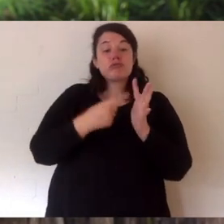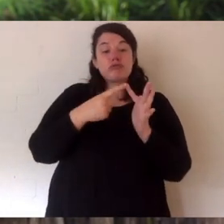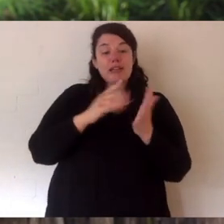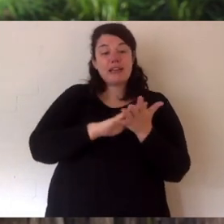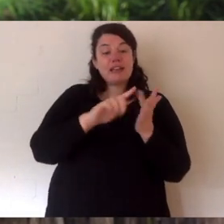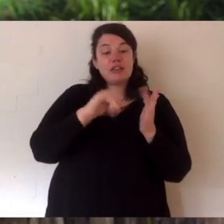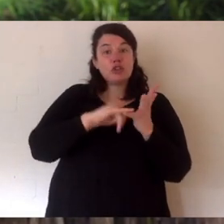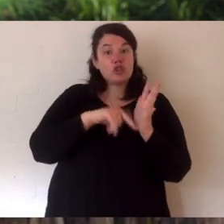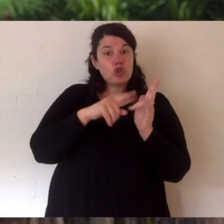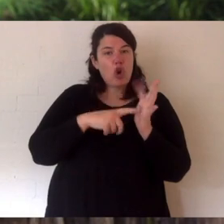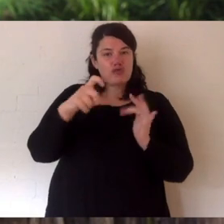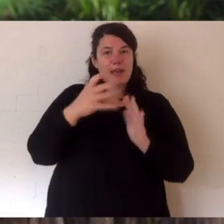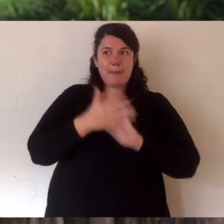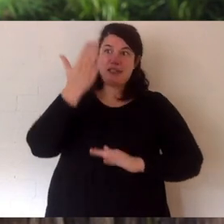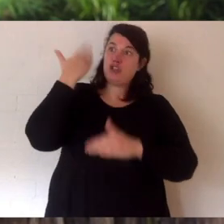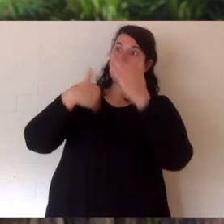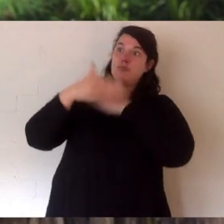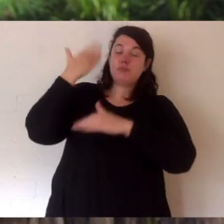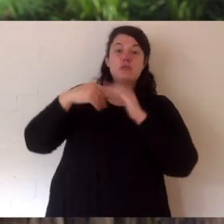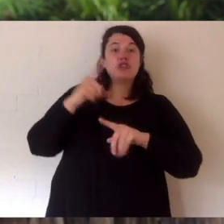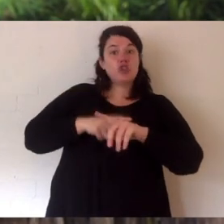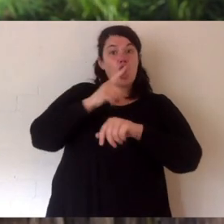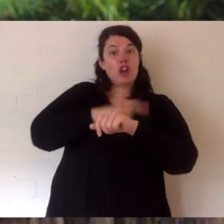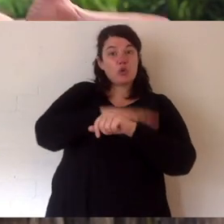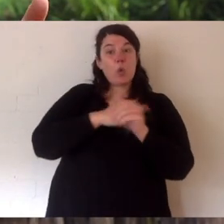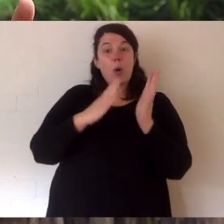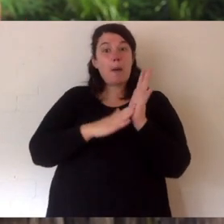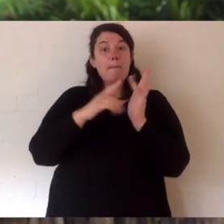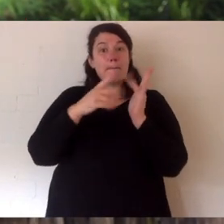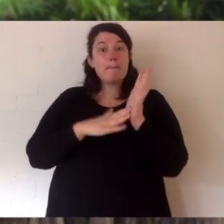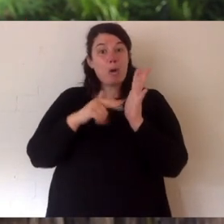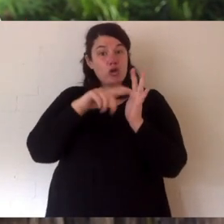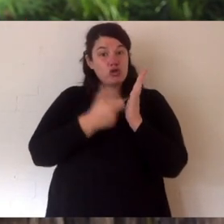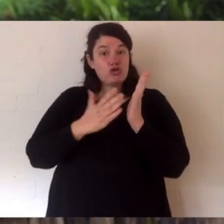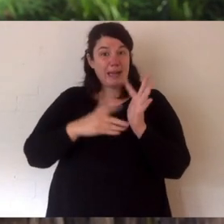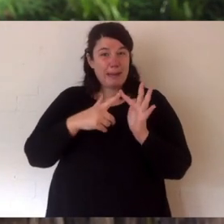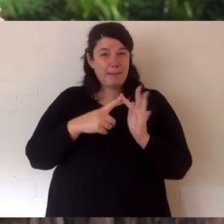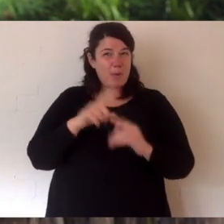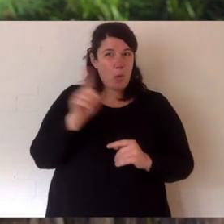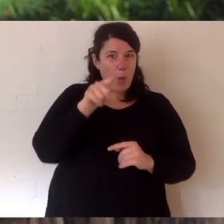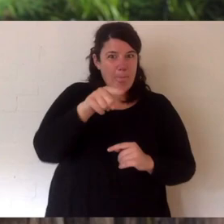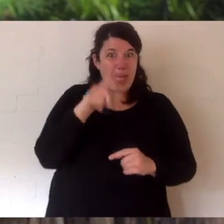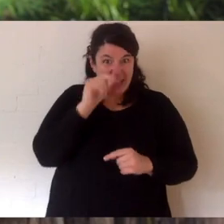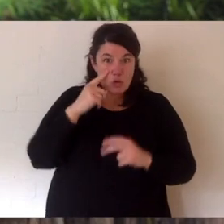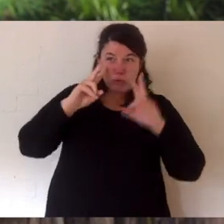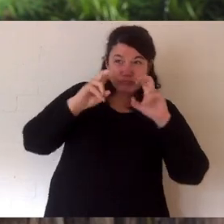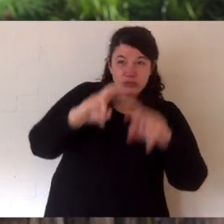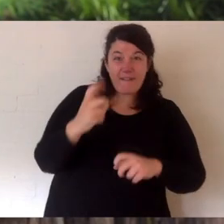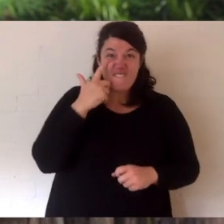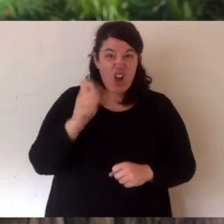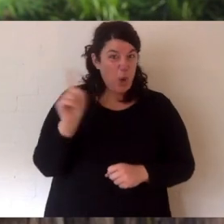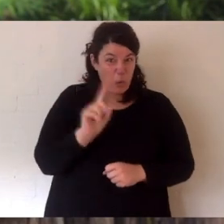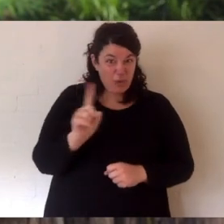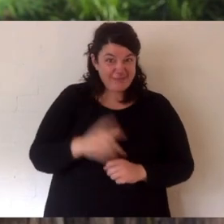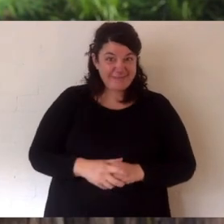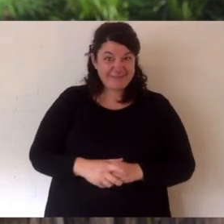that there were some prehistoric monotremes. They're extinct now and they're only known from fossil records. Can you find what